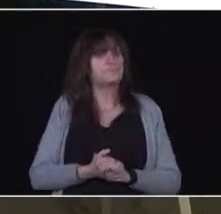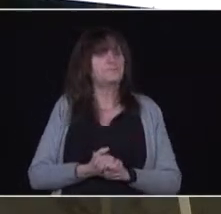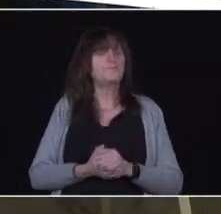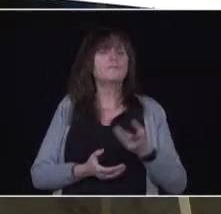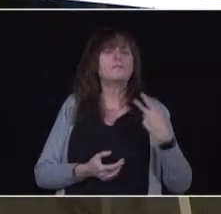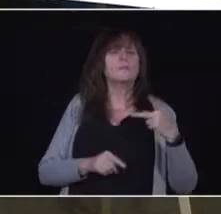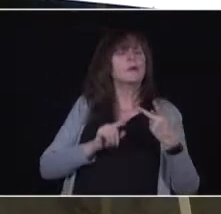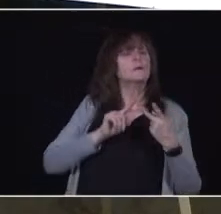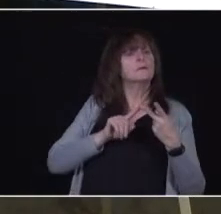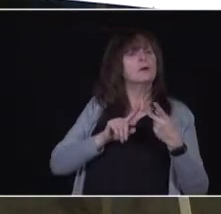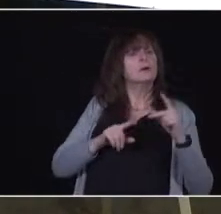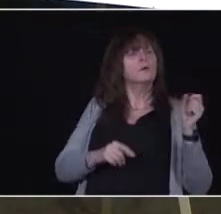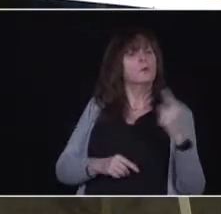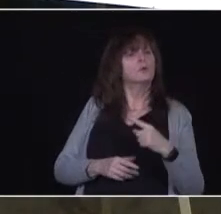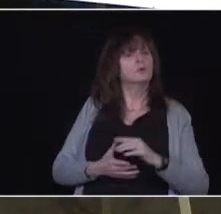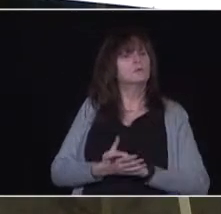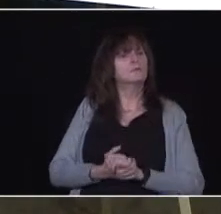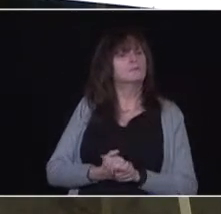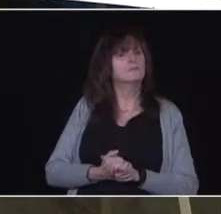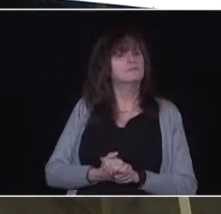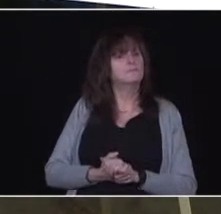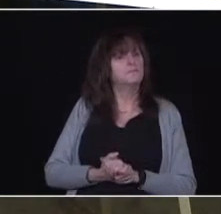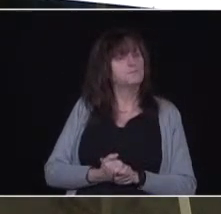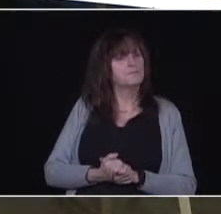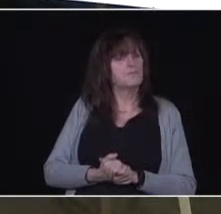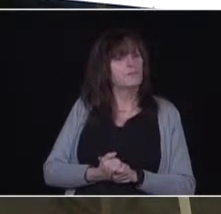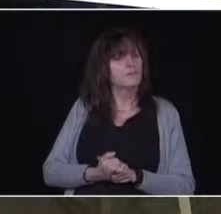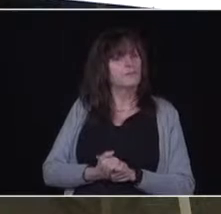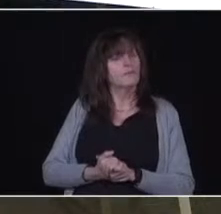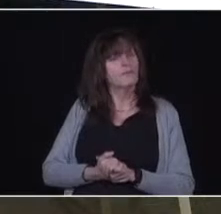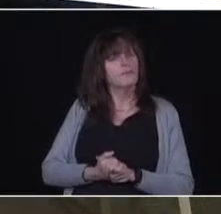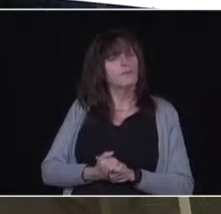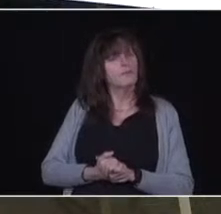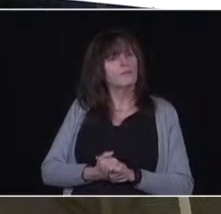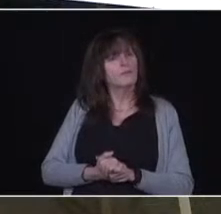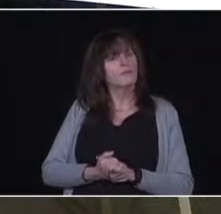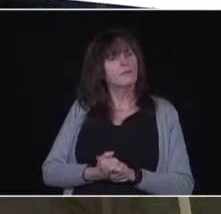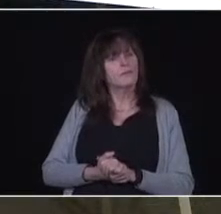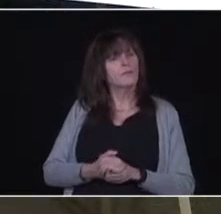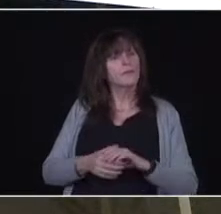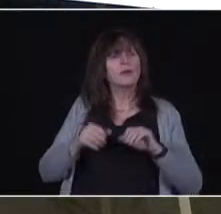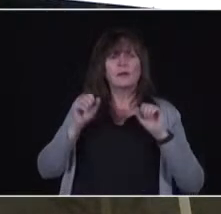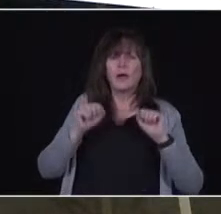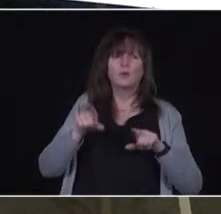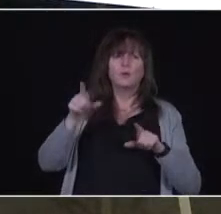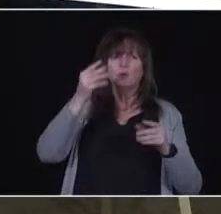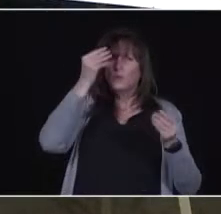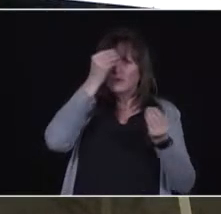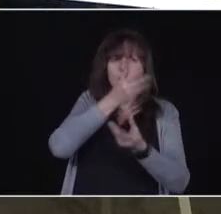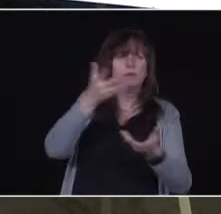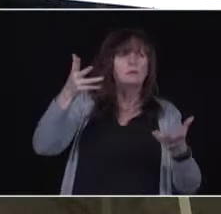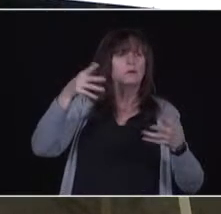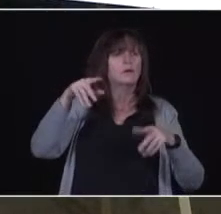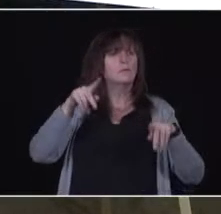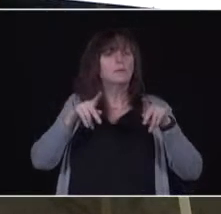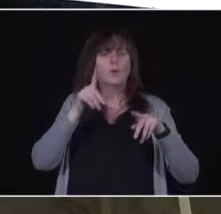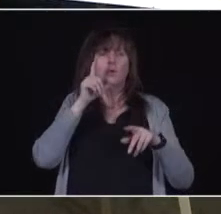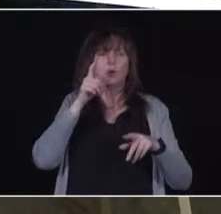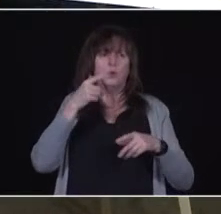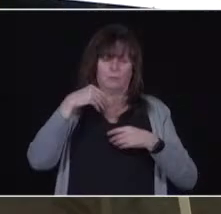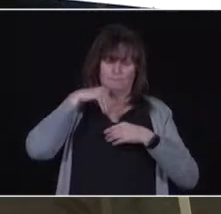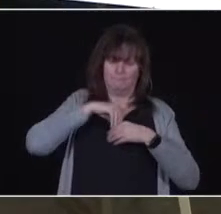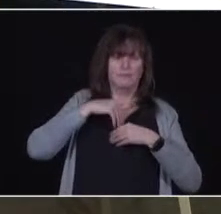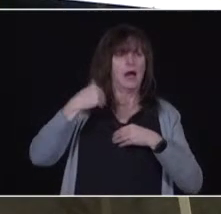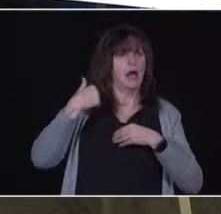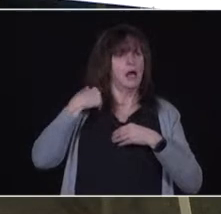Could you describe when people who have underlying medical conditions, although they